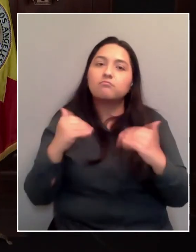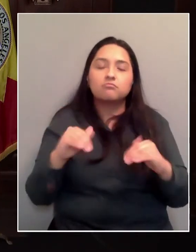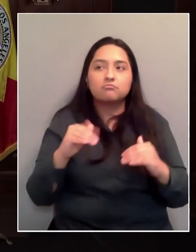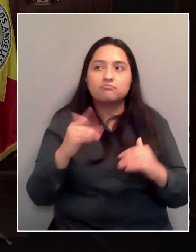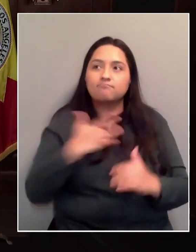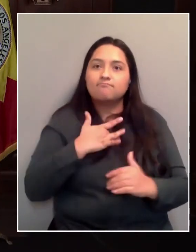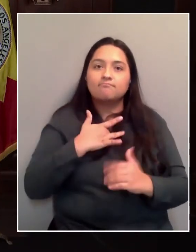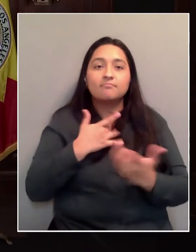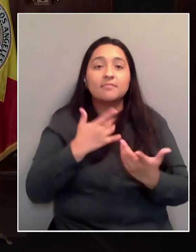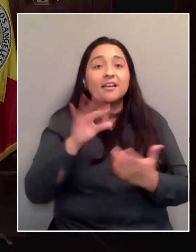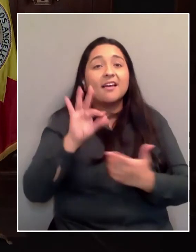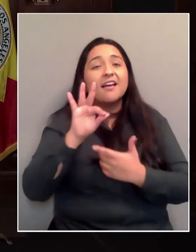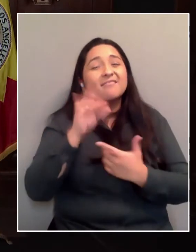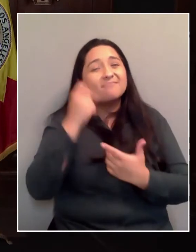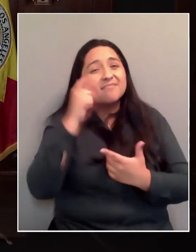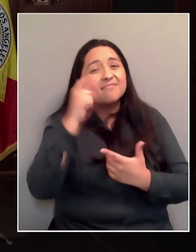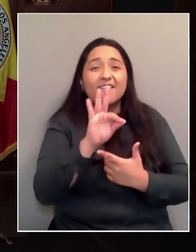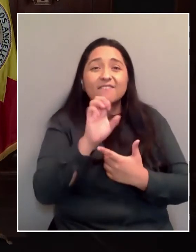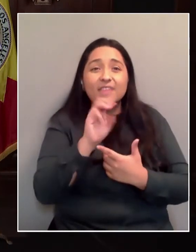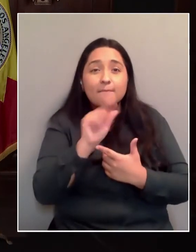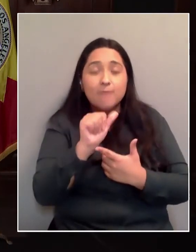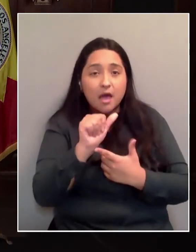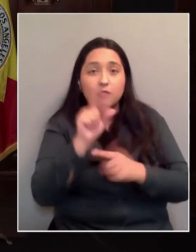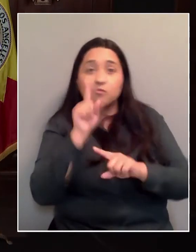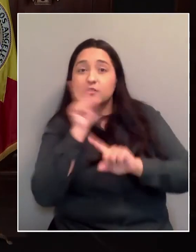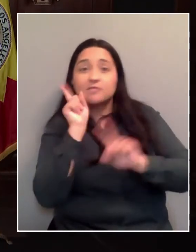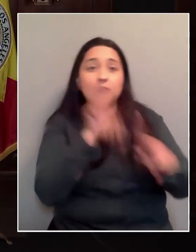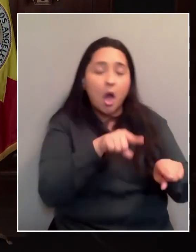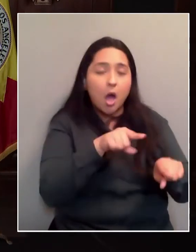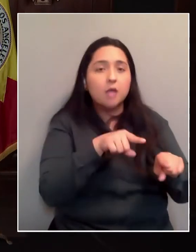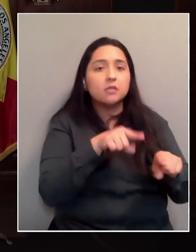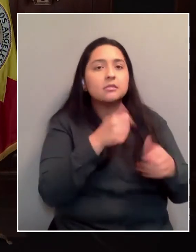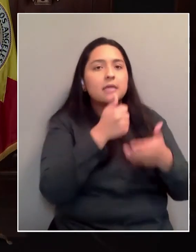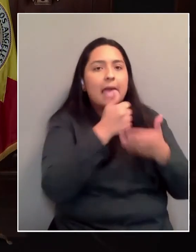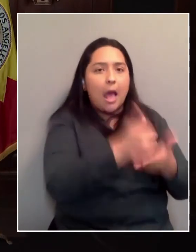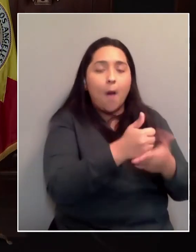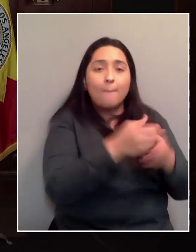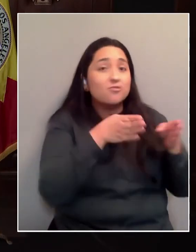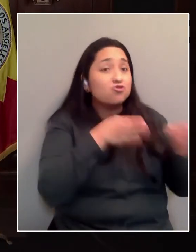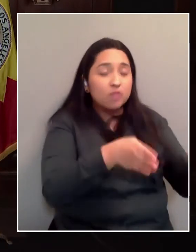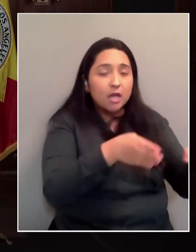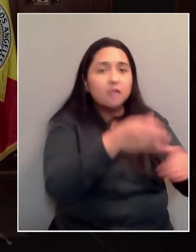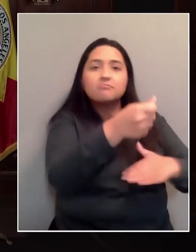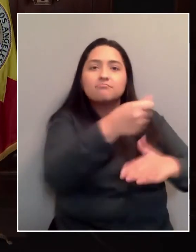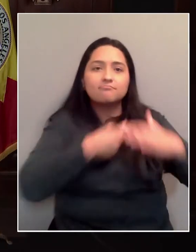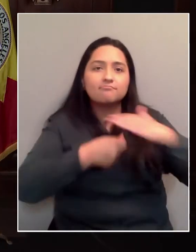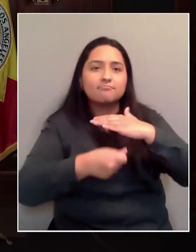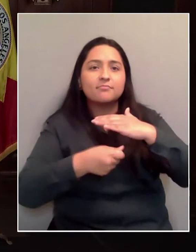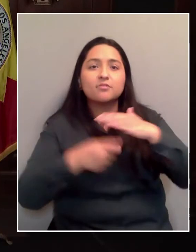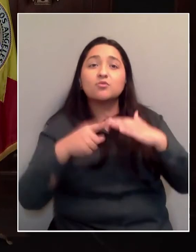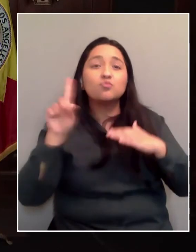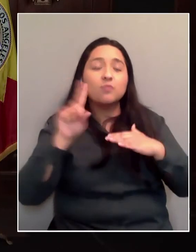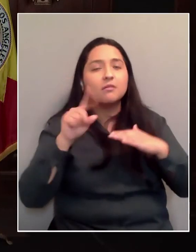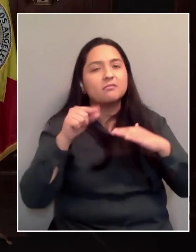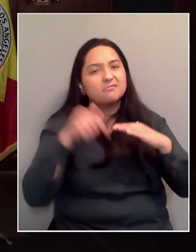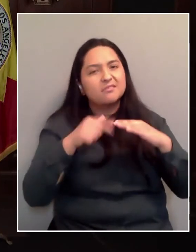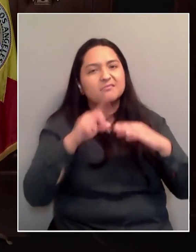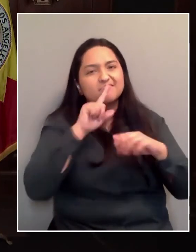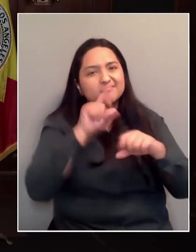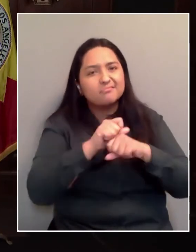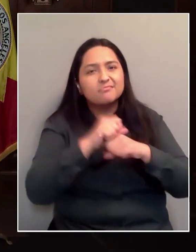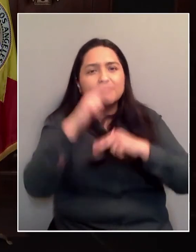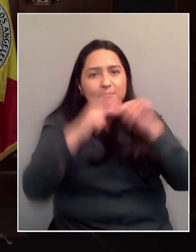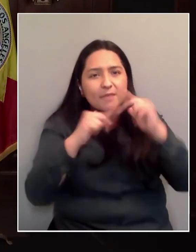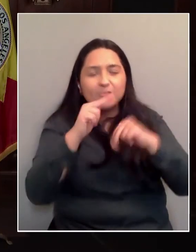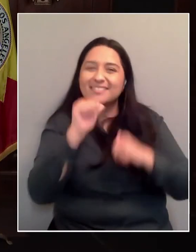helping us get people off the streets, not under tents, but into actual buildings and then moving them into places that are longer term